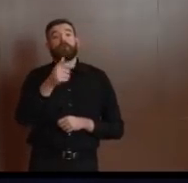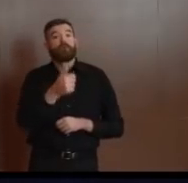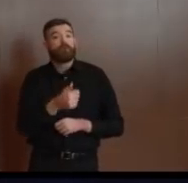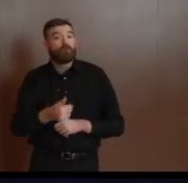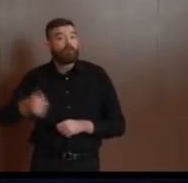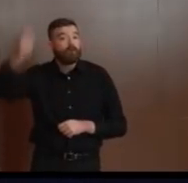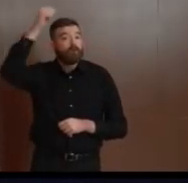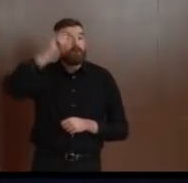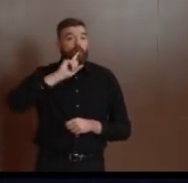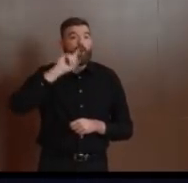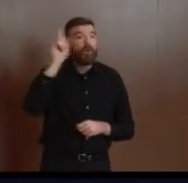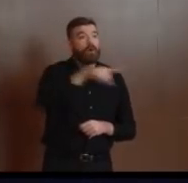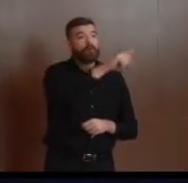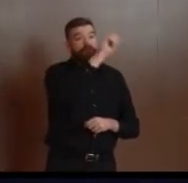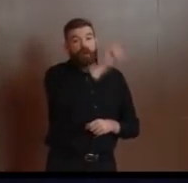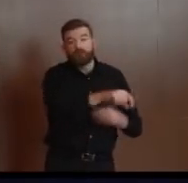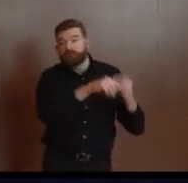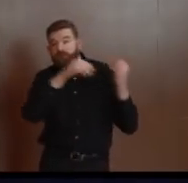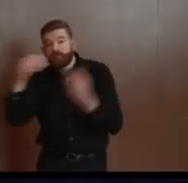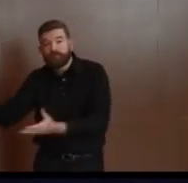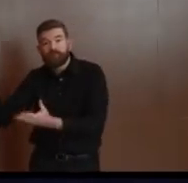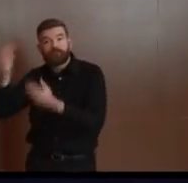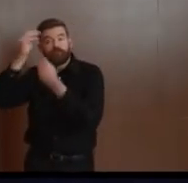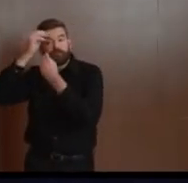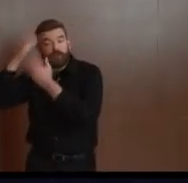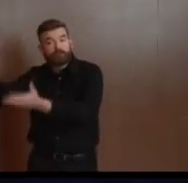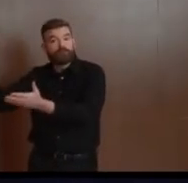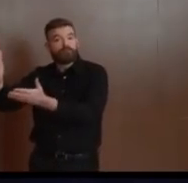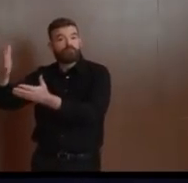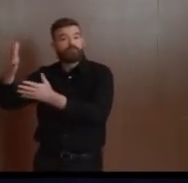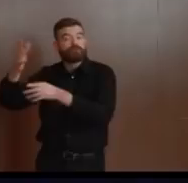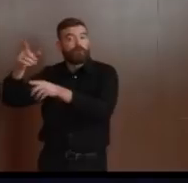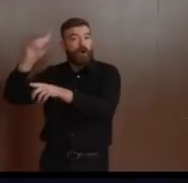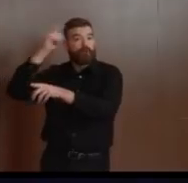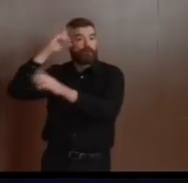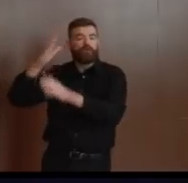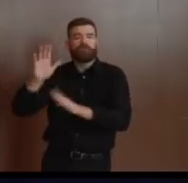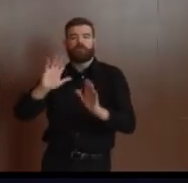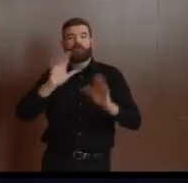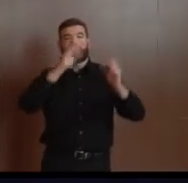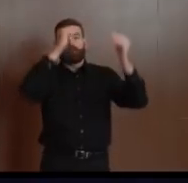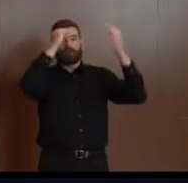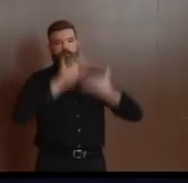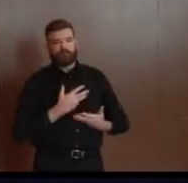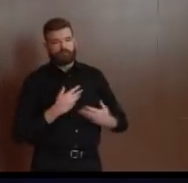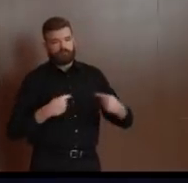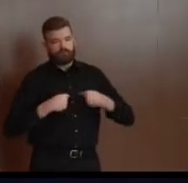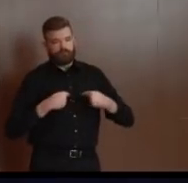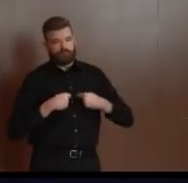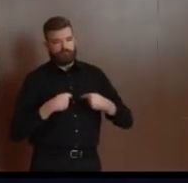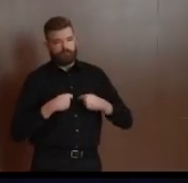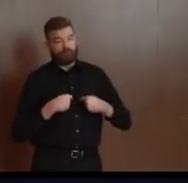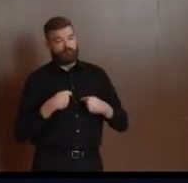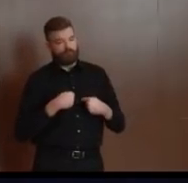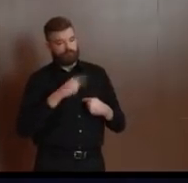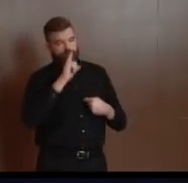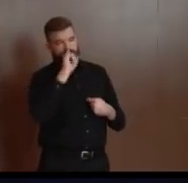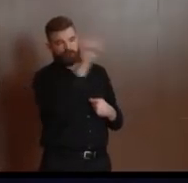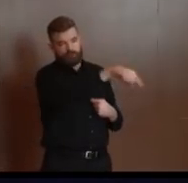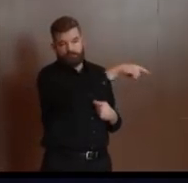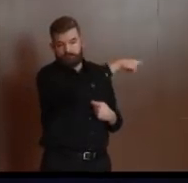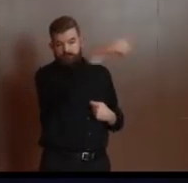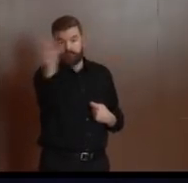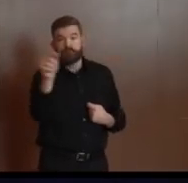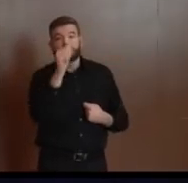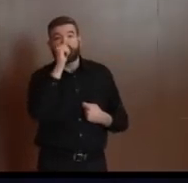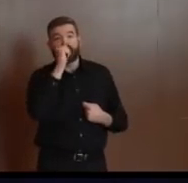security concern to make sure we have the full data picture as we, again, marshal all of our resources across the state of New Jersey and advise the governor in his role in